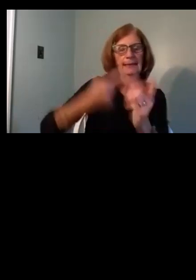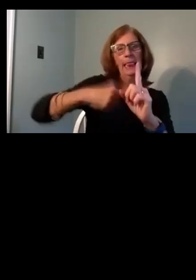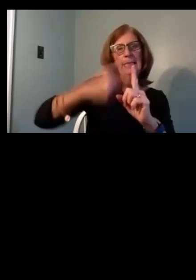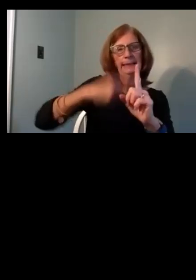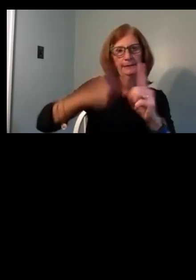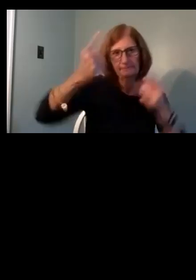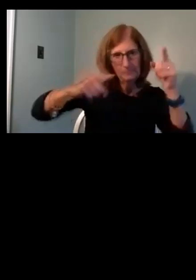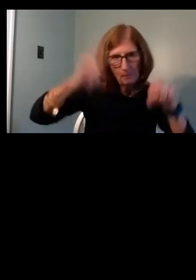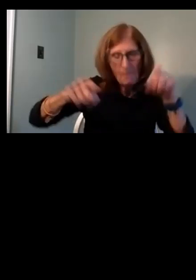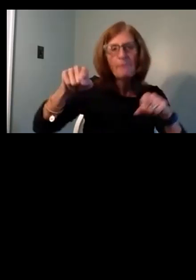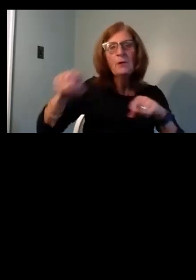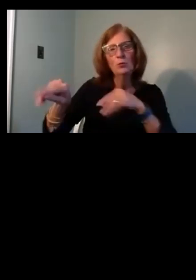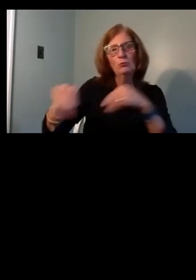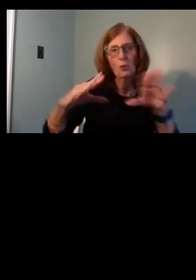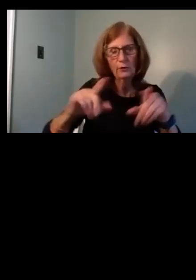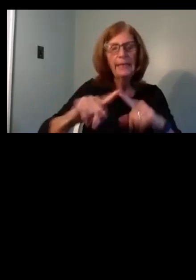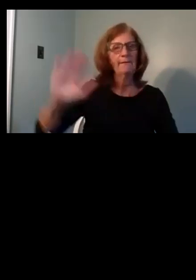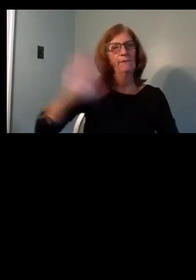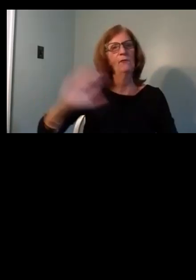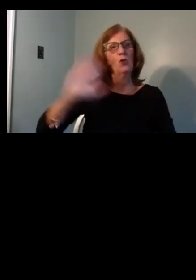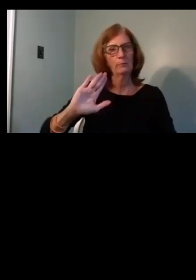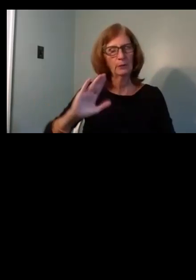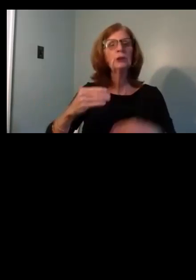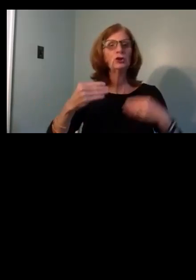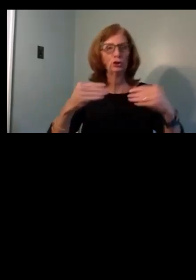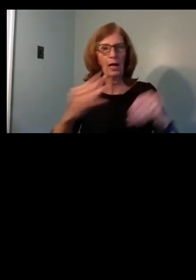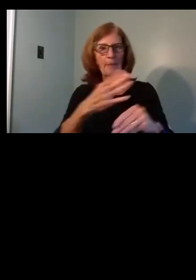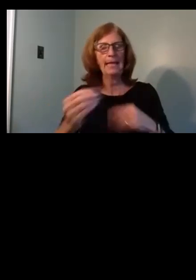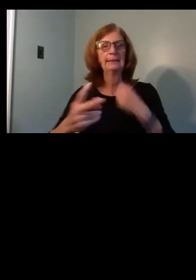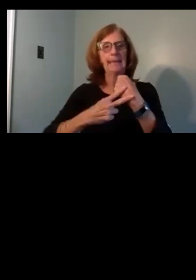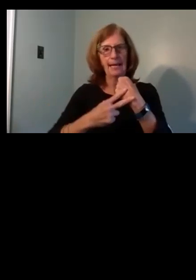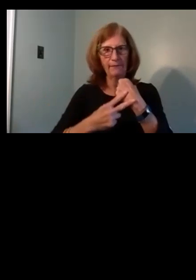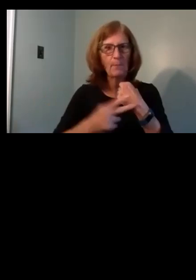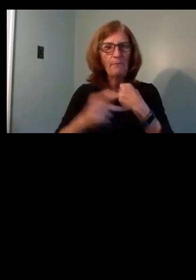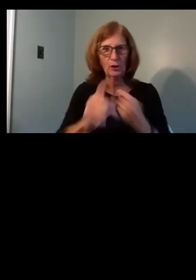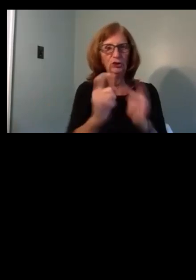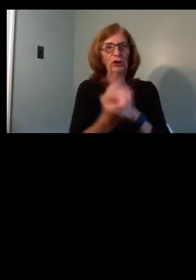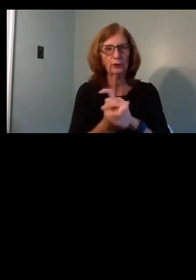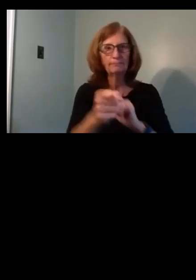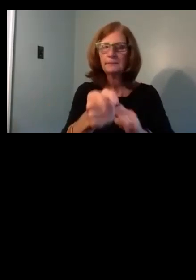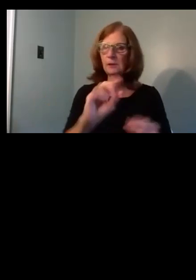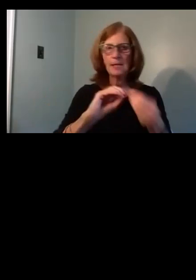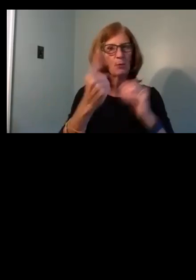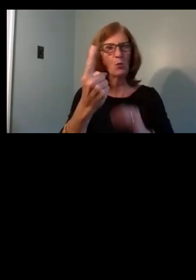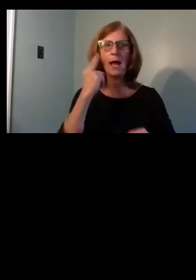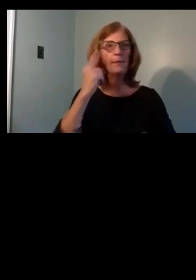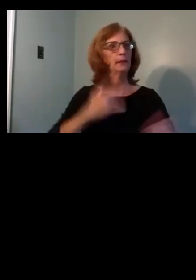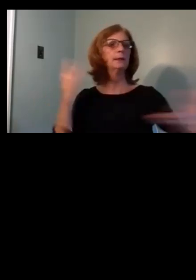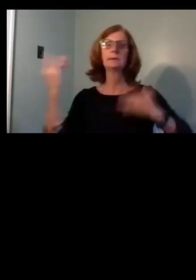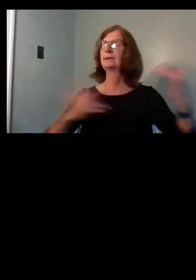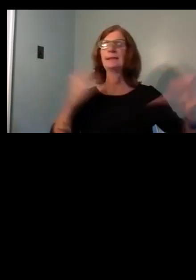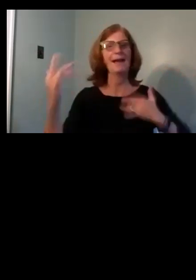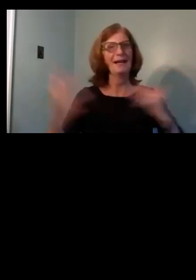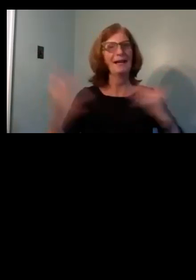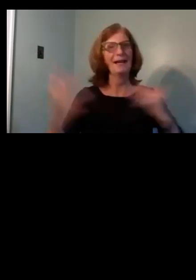to occupy the former Shop and Save, soon to be Saleem's Marketing Grill. One, I think it's really exciting. Two, I think